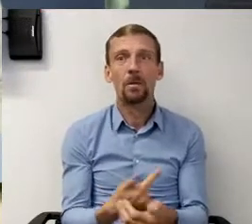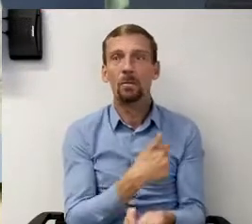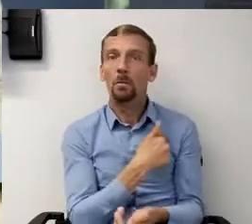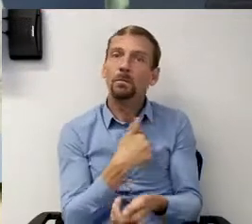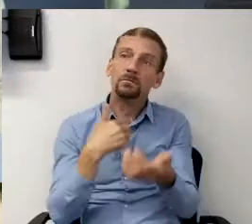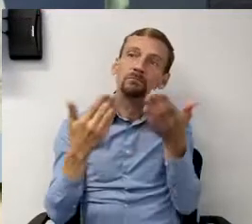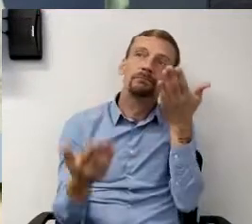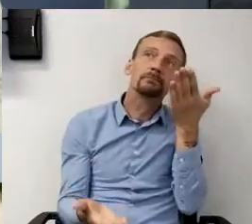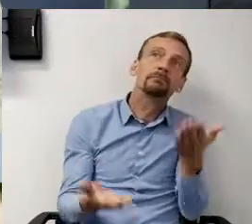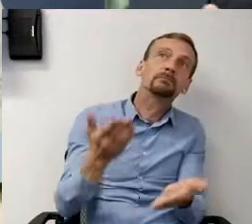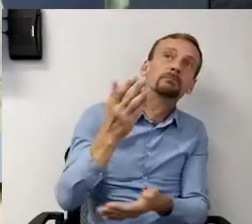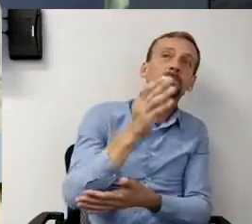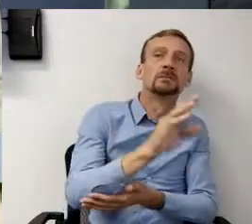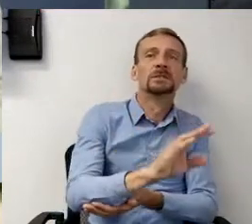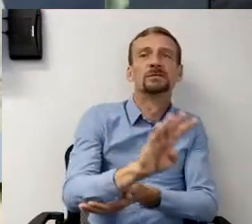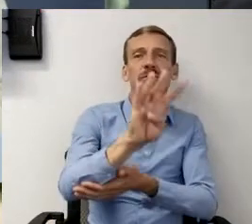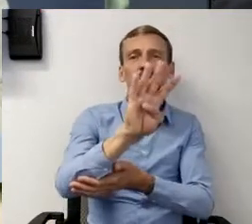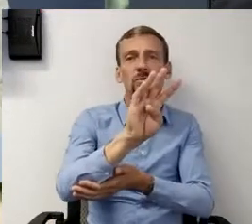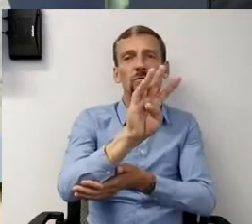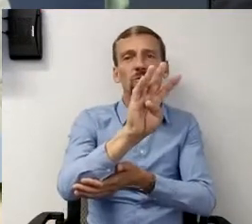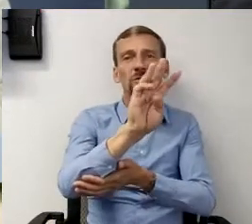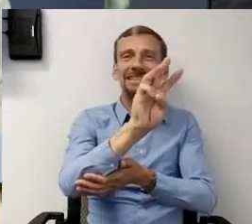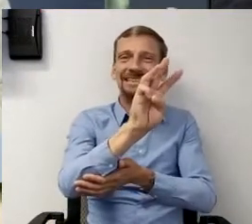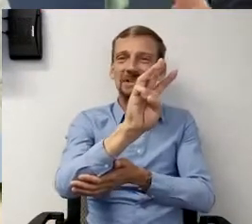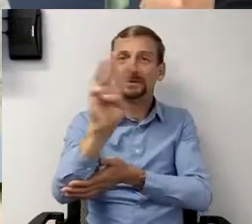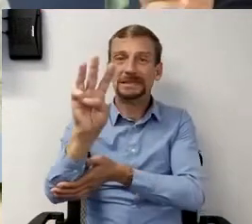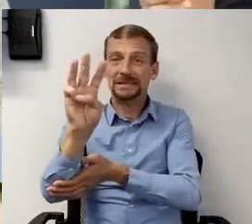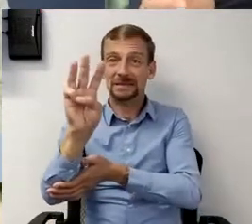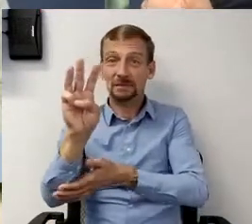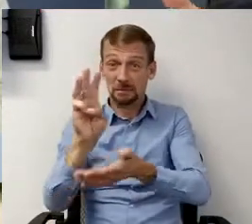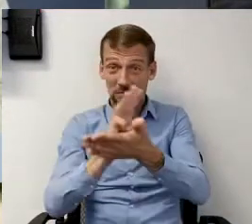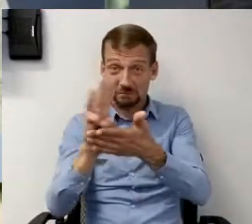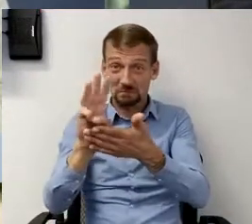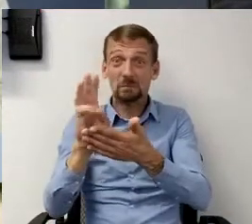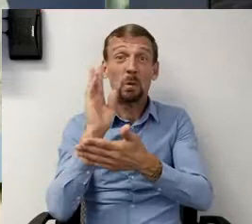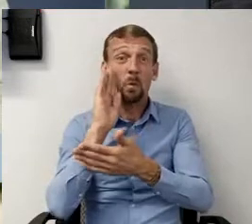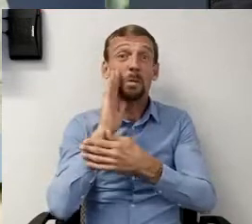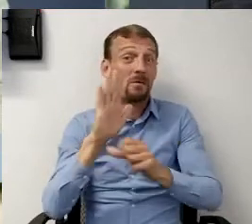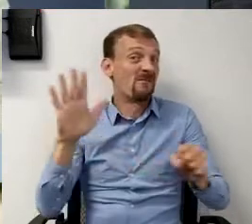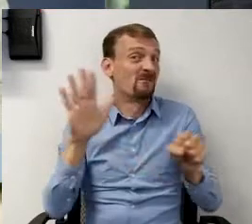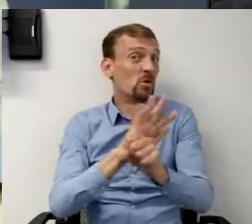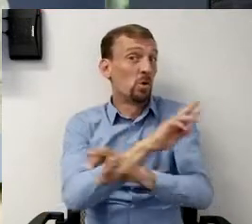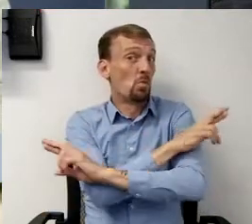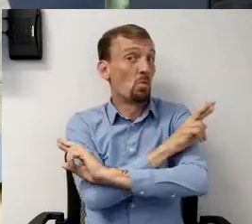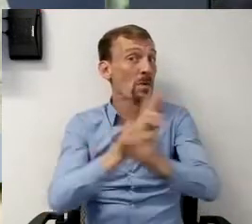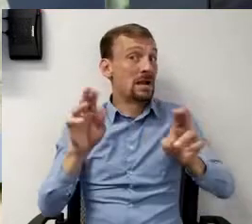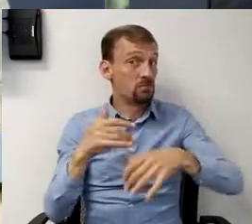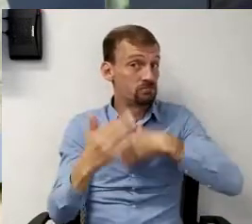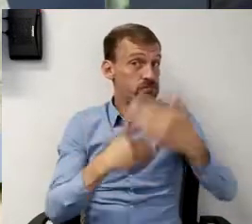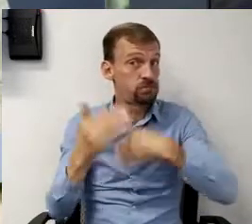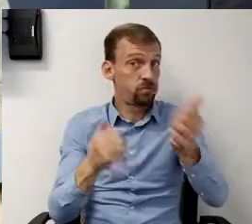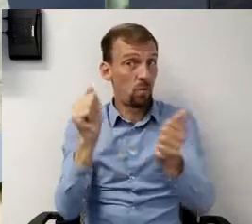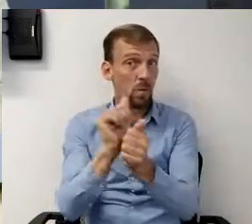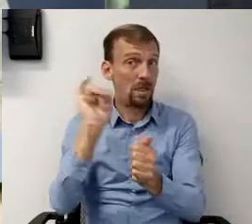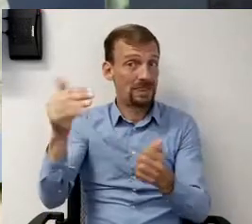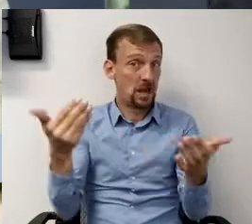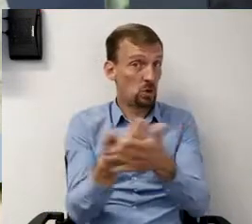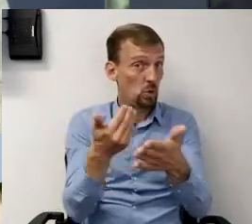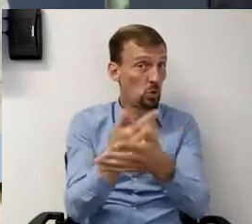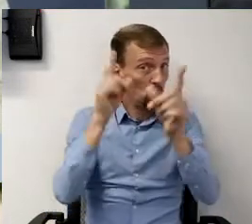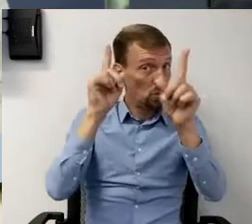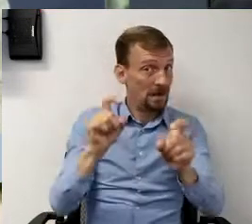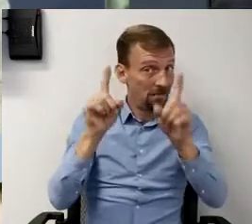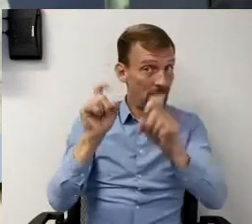probably four to six weeks out before we will be fully operational with this. We're